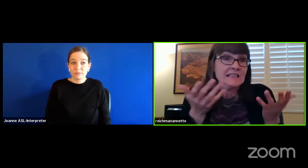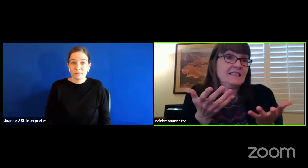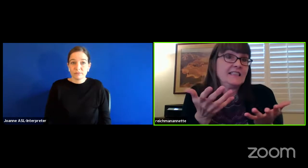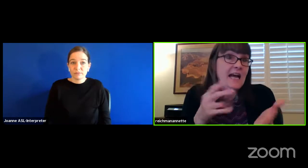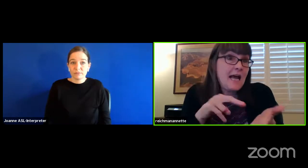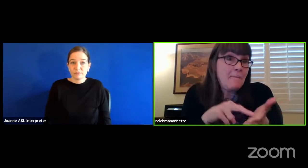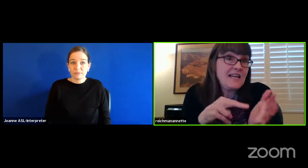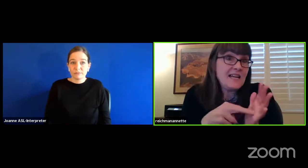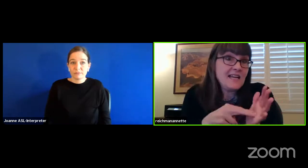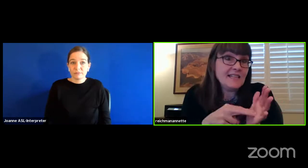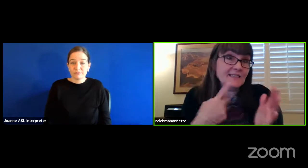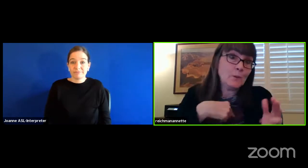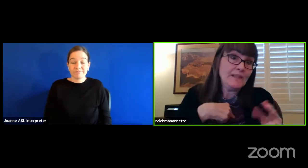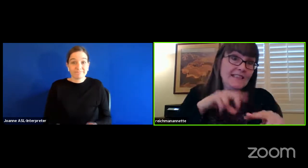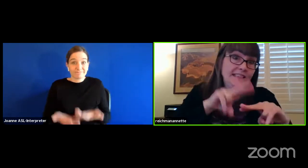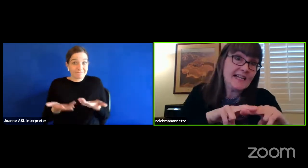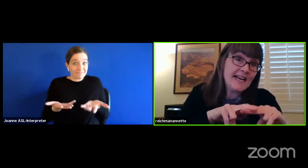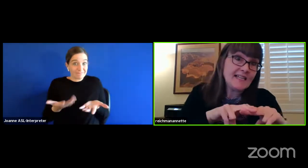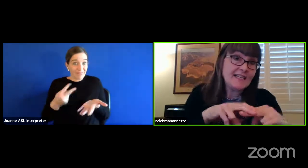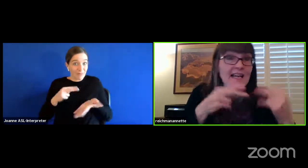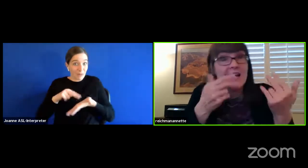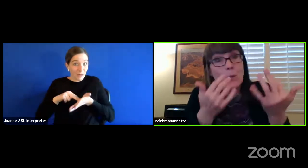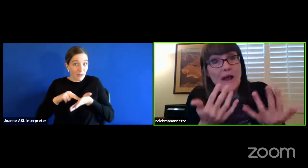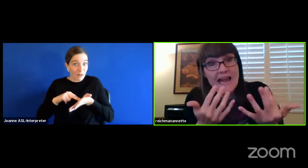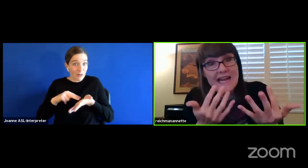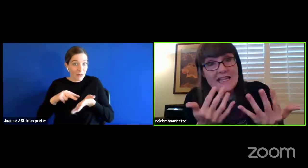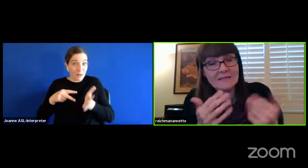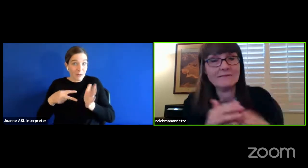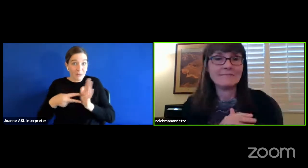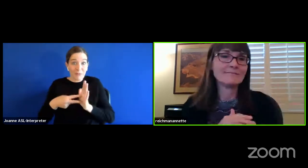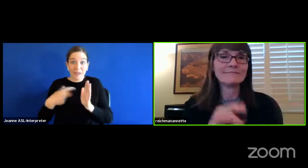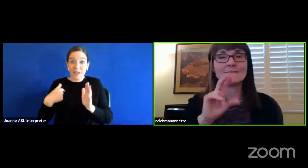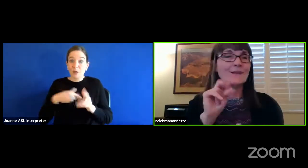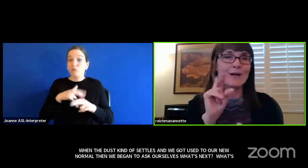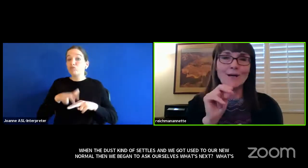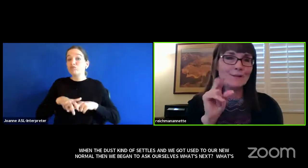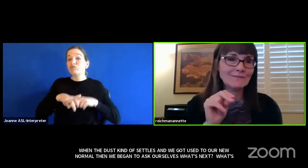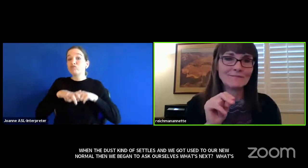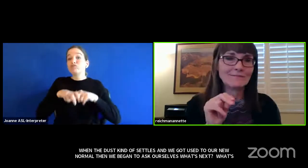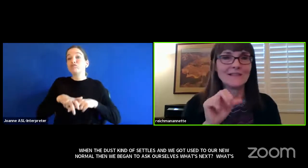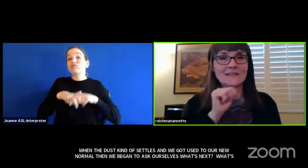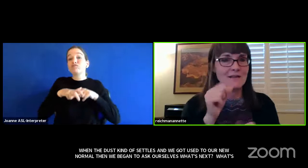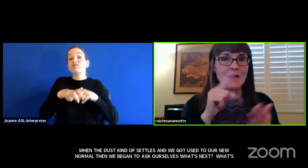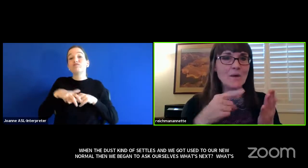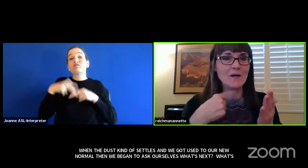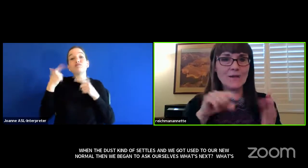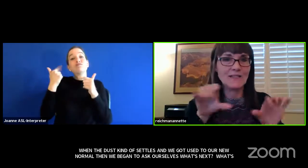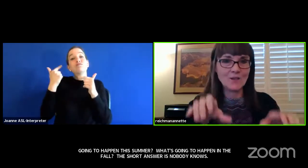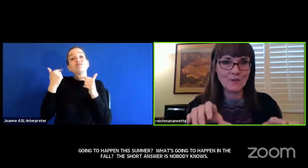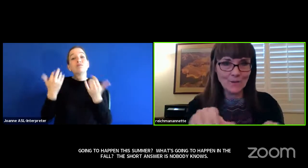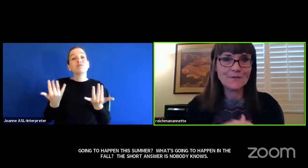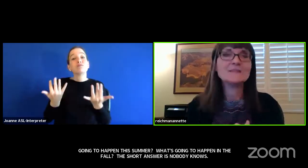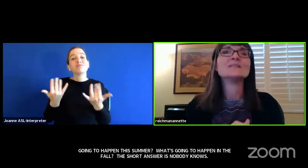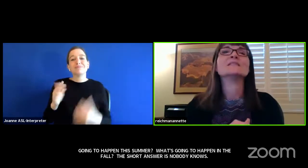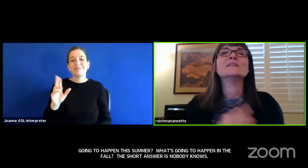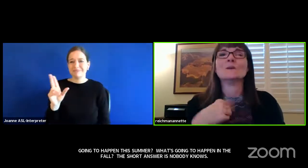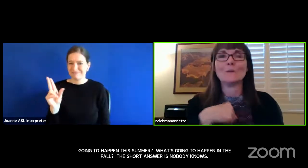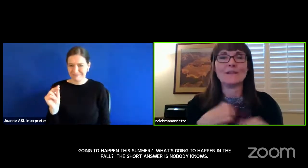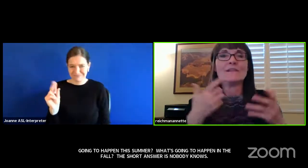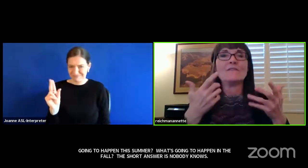Does that mean we sit and wait? No, that's not what we do.